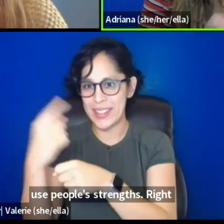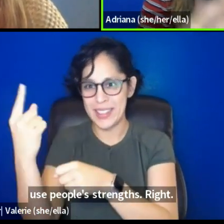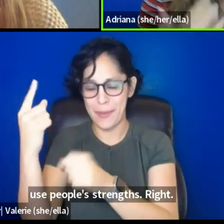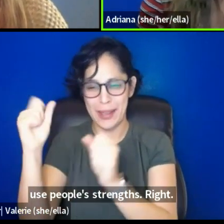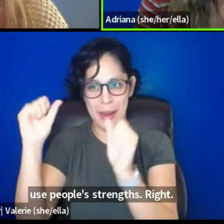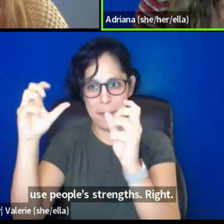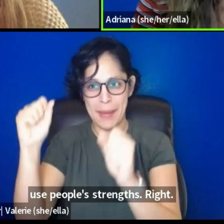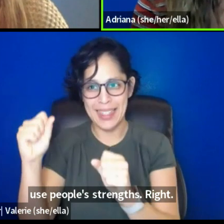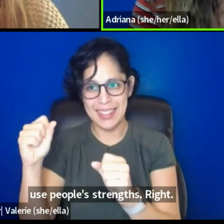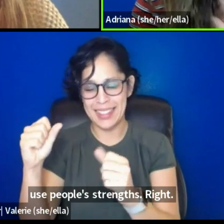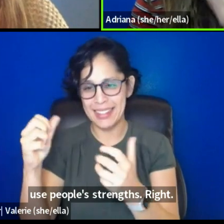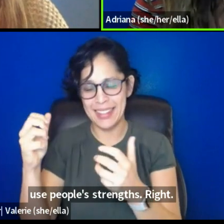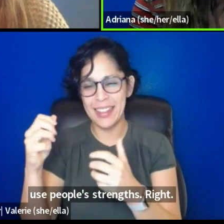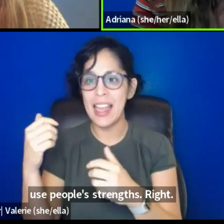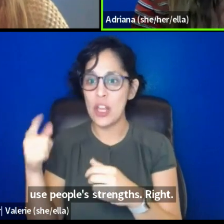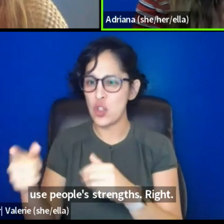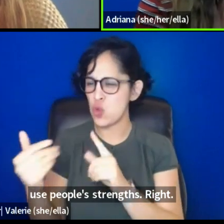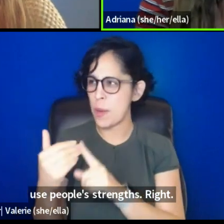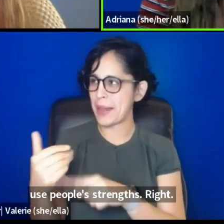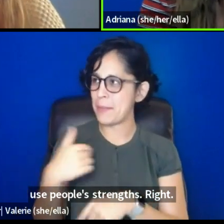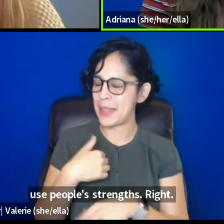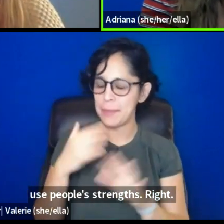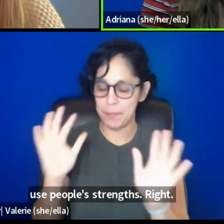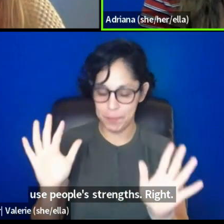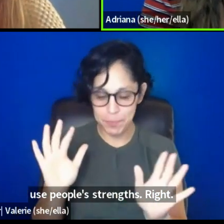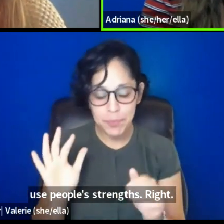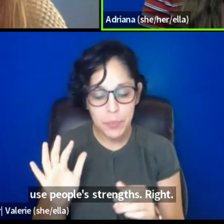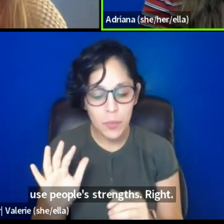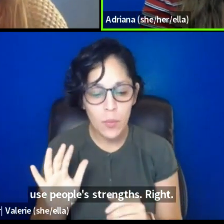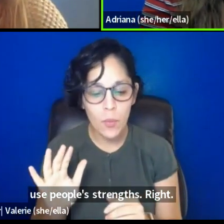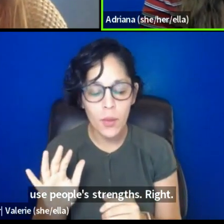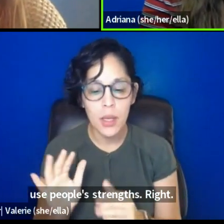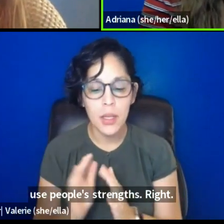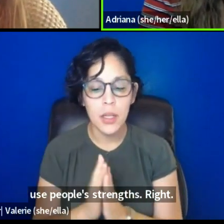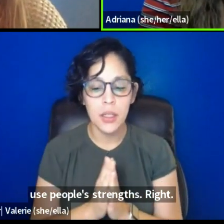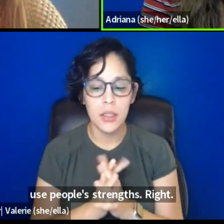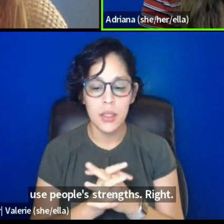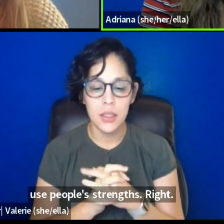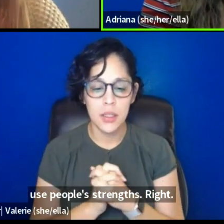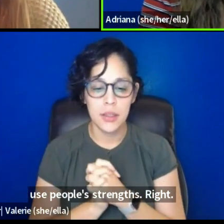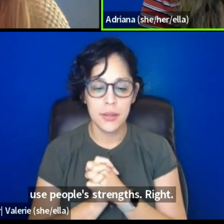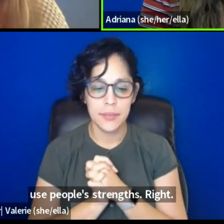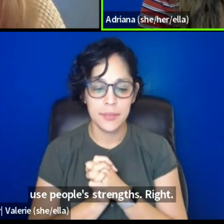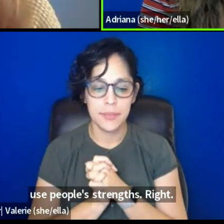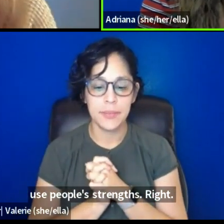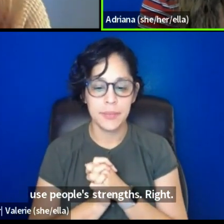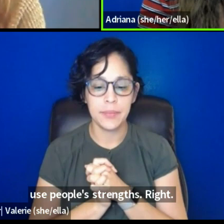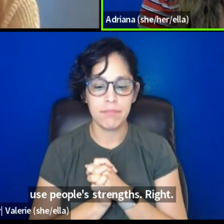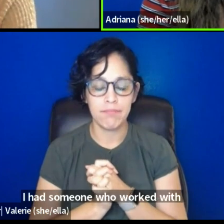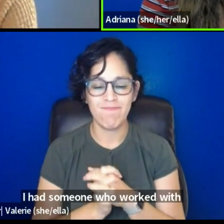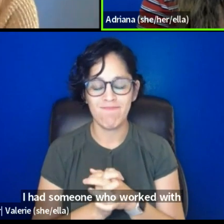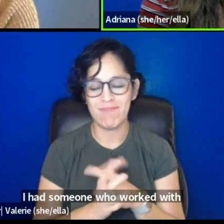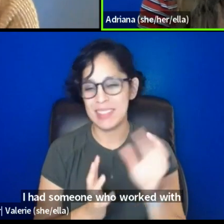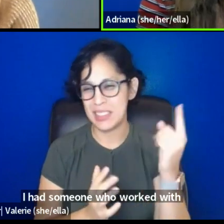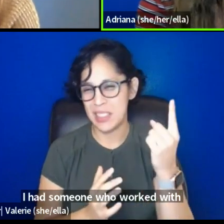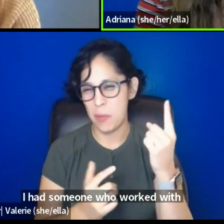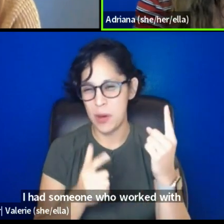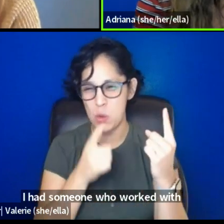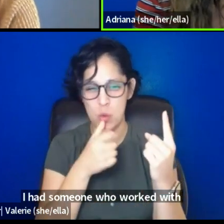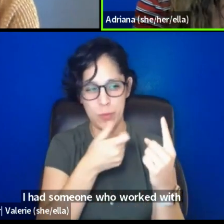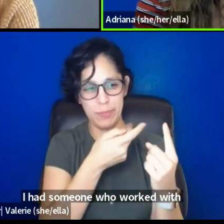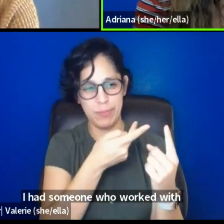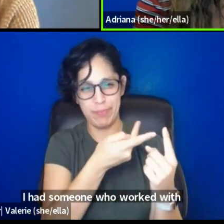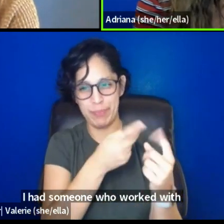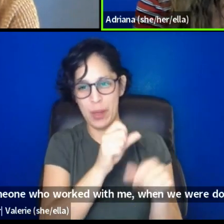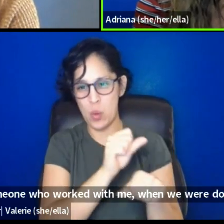cool. It just, it, and you reminded me, I, there is, I had someone who worked with me when we were doing